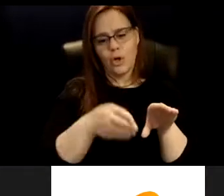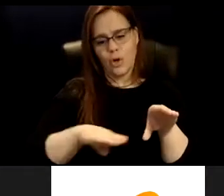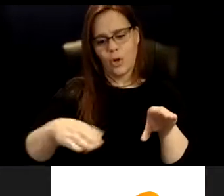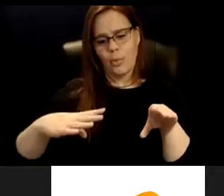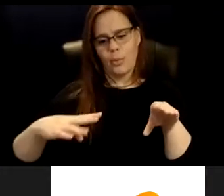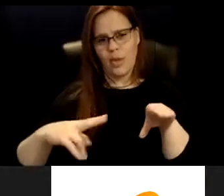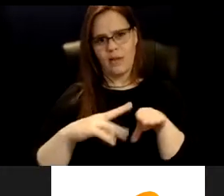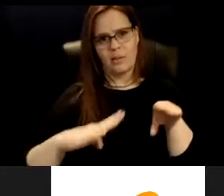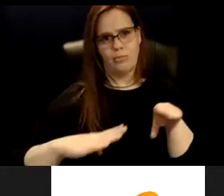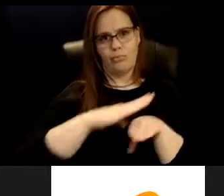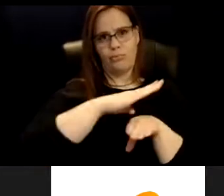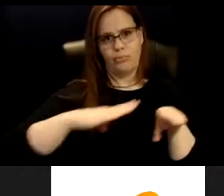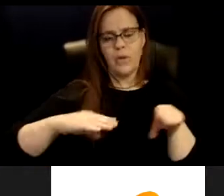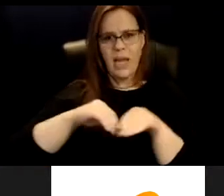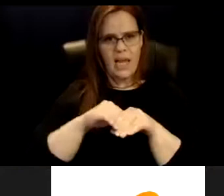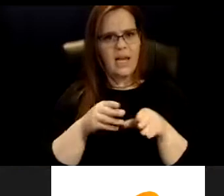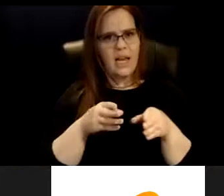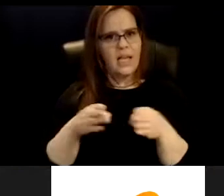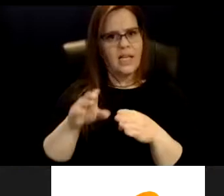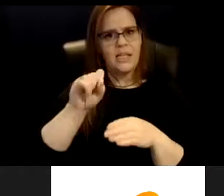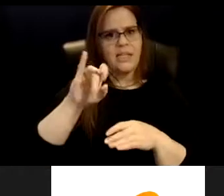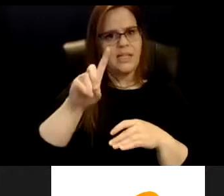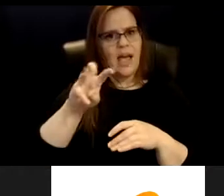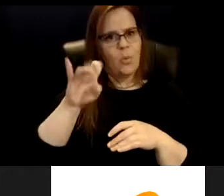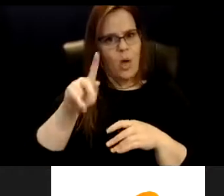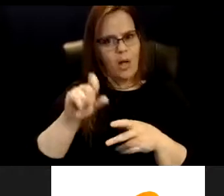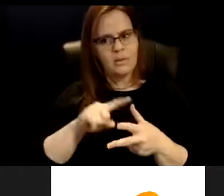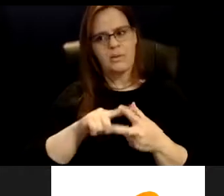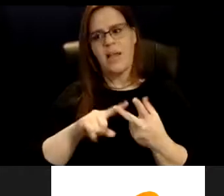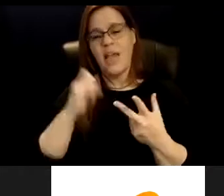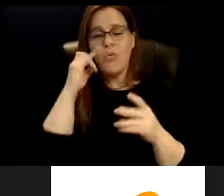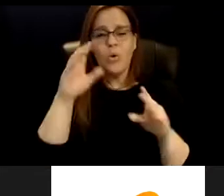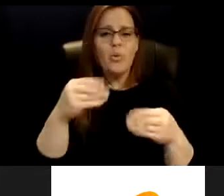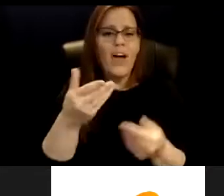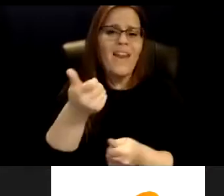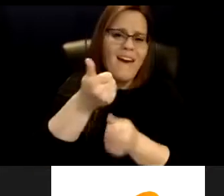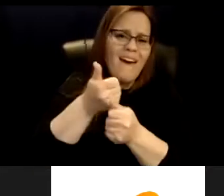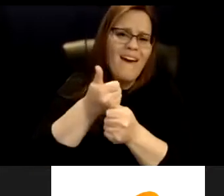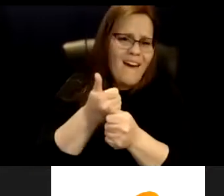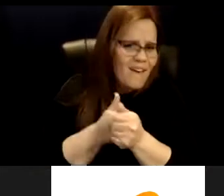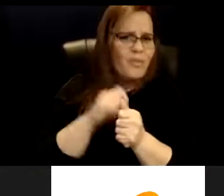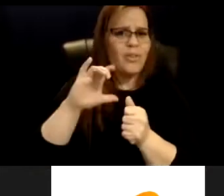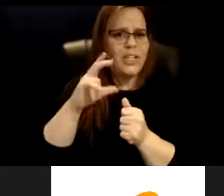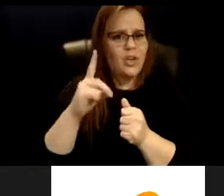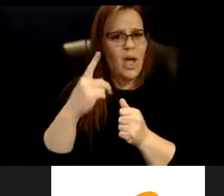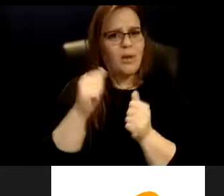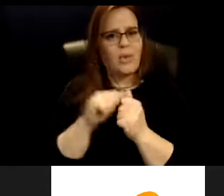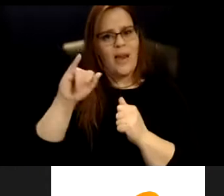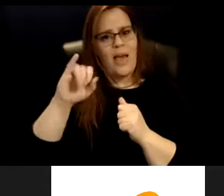provide every child with an IEP instead of it having to be something to be something for,